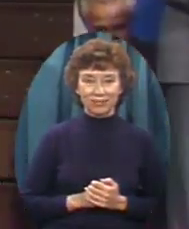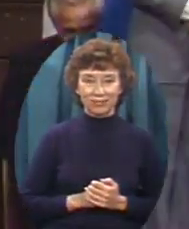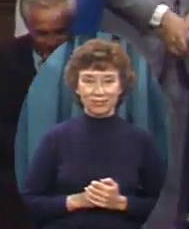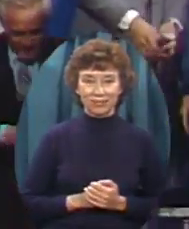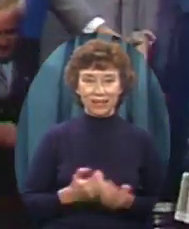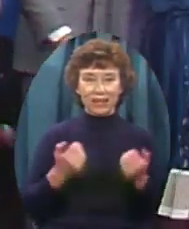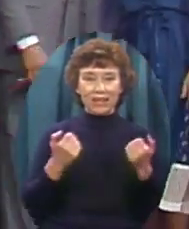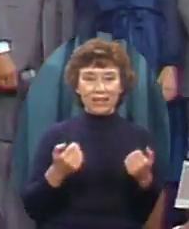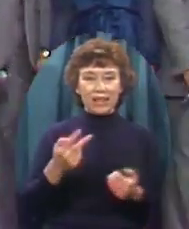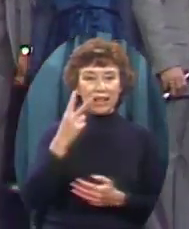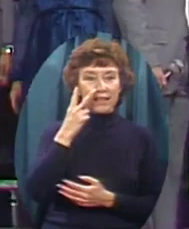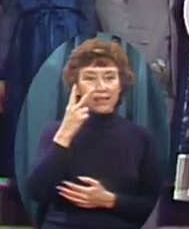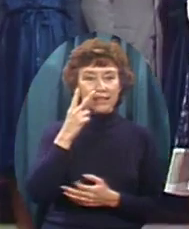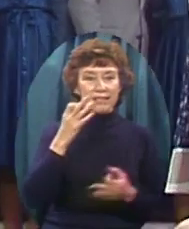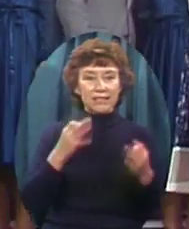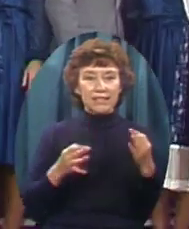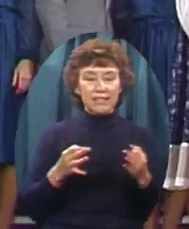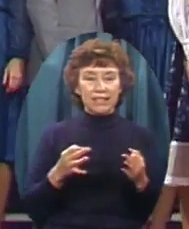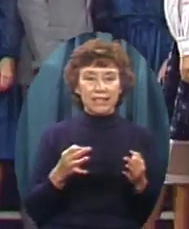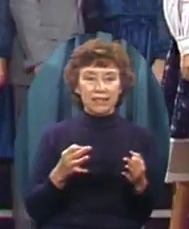Now, let's see if I can